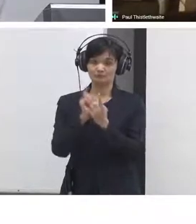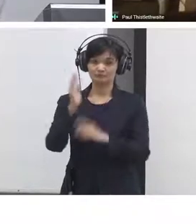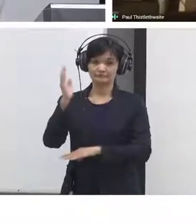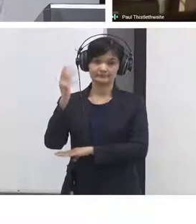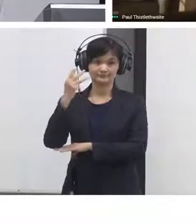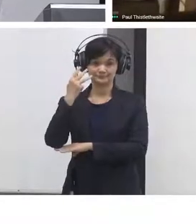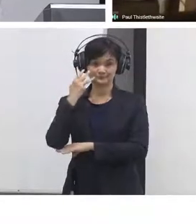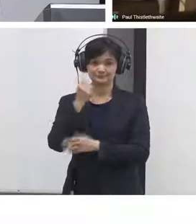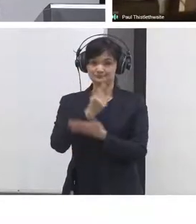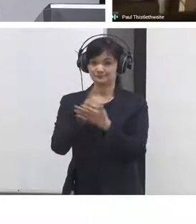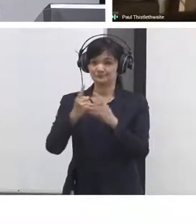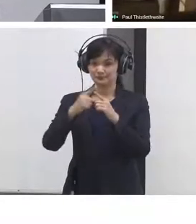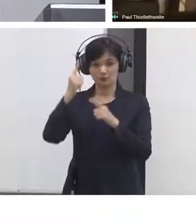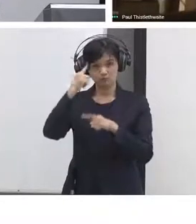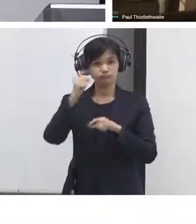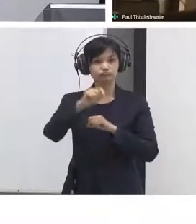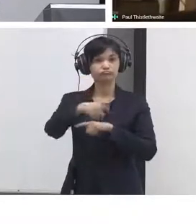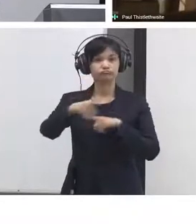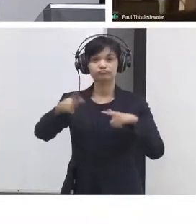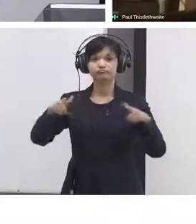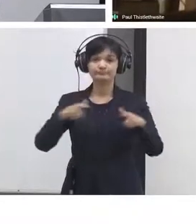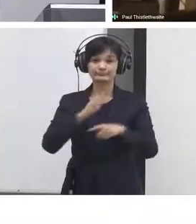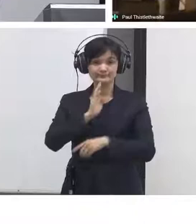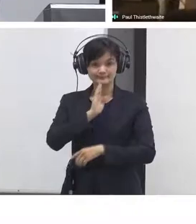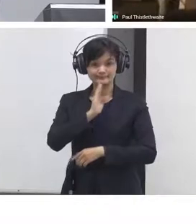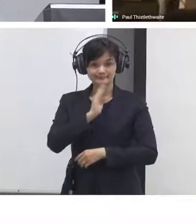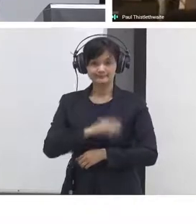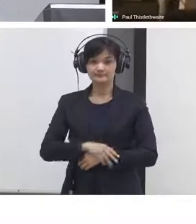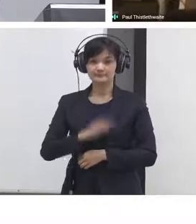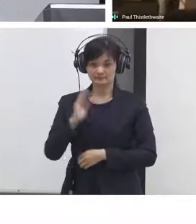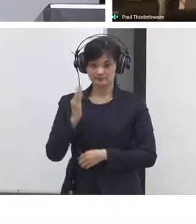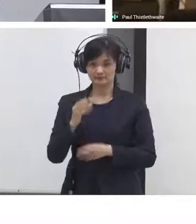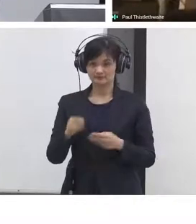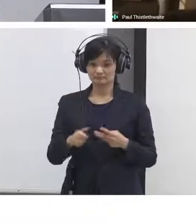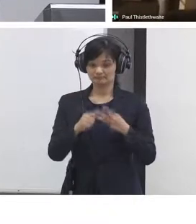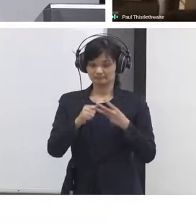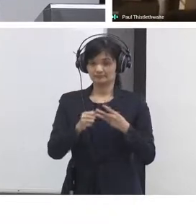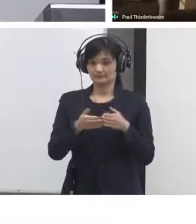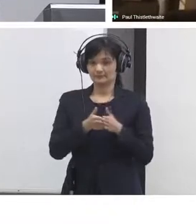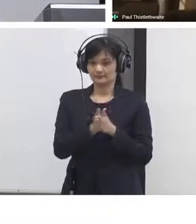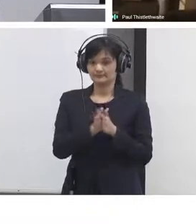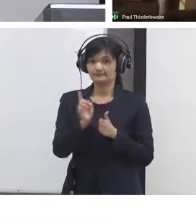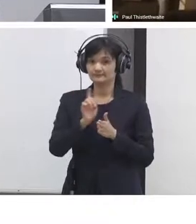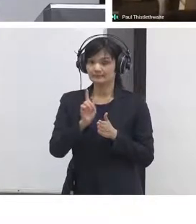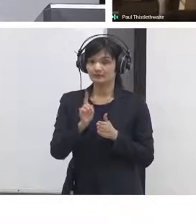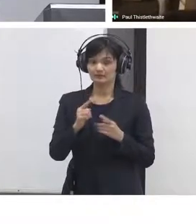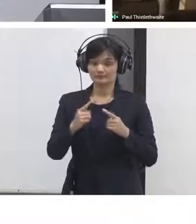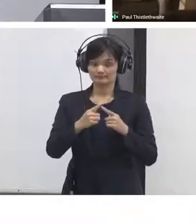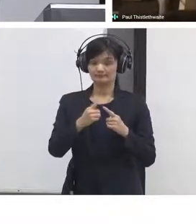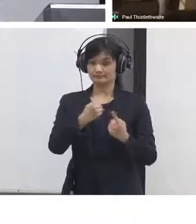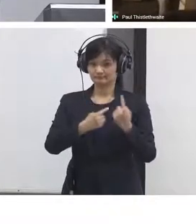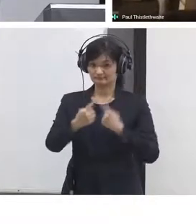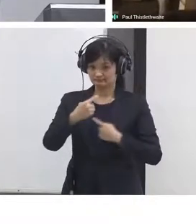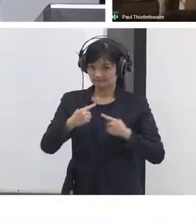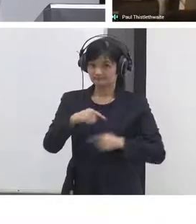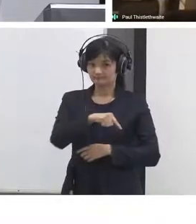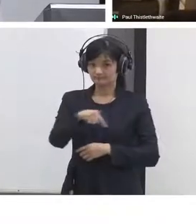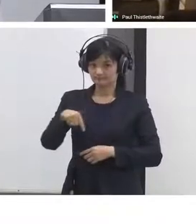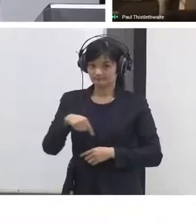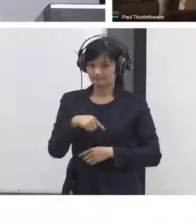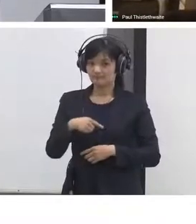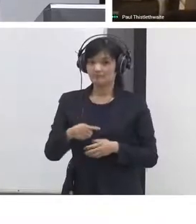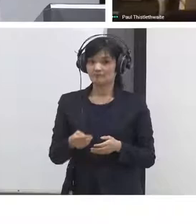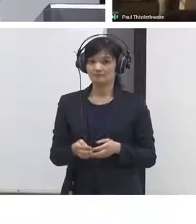the population and a random selection of population actually do the decision making about what they would like to do to solve the climate